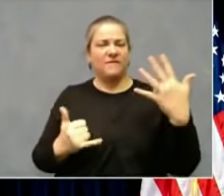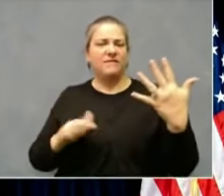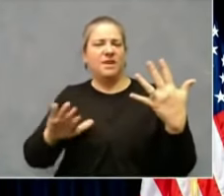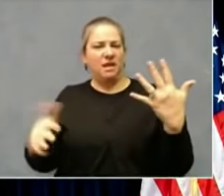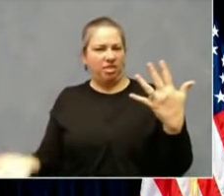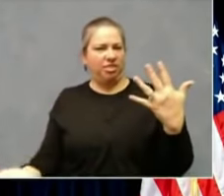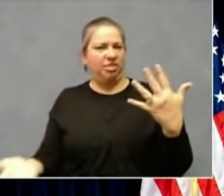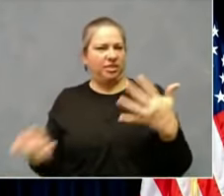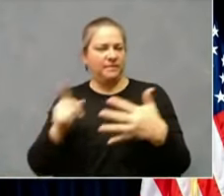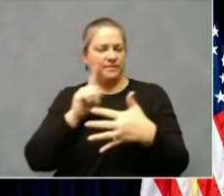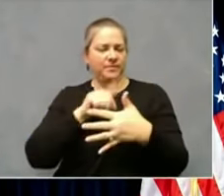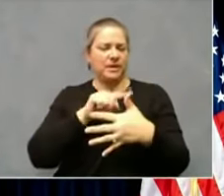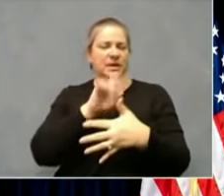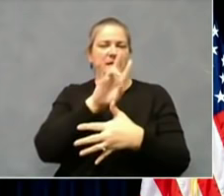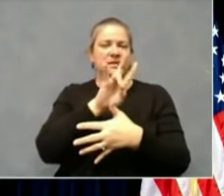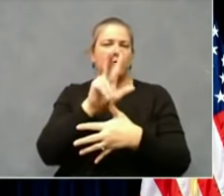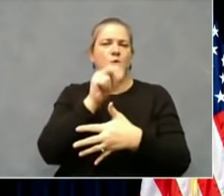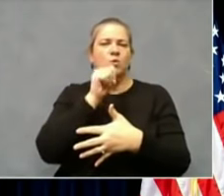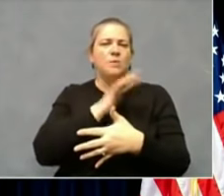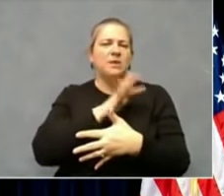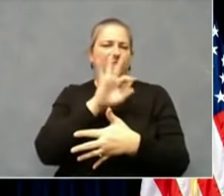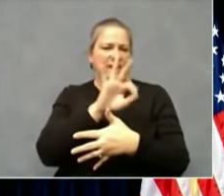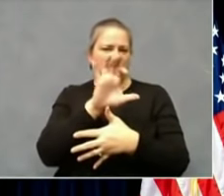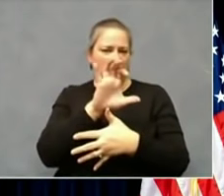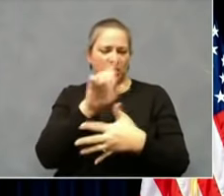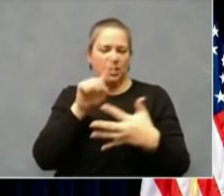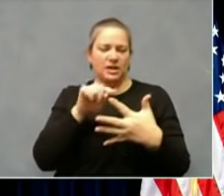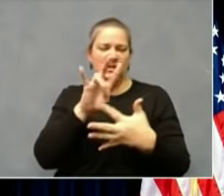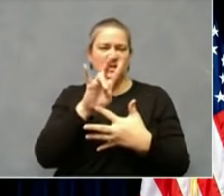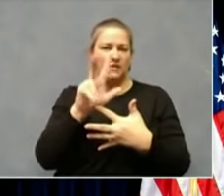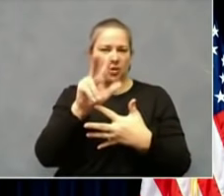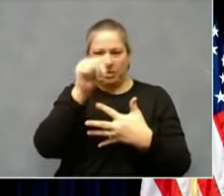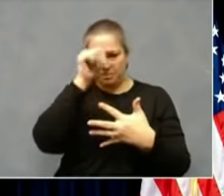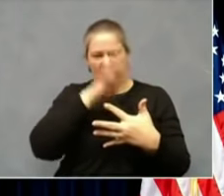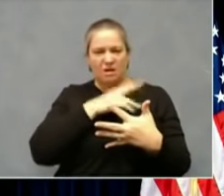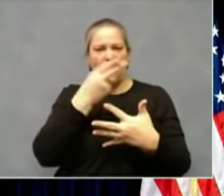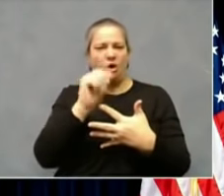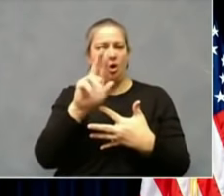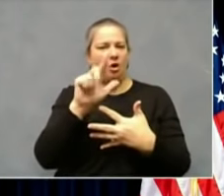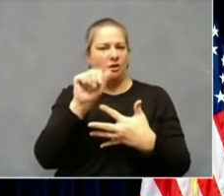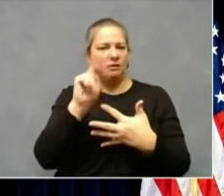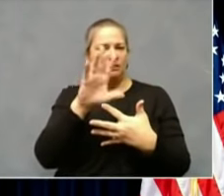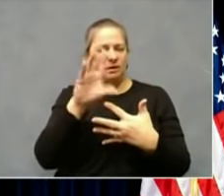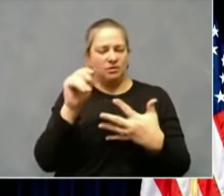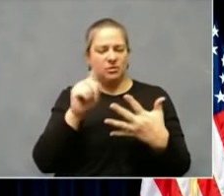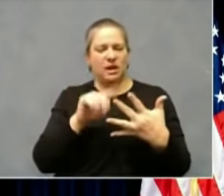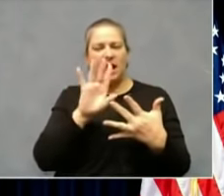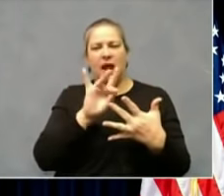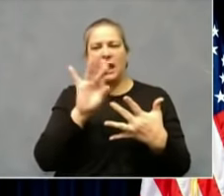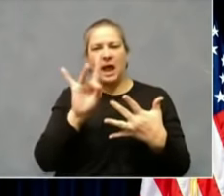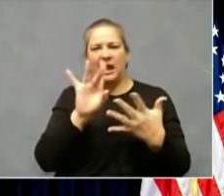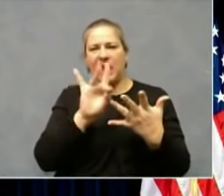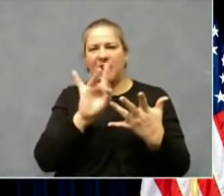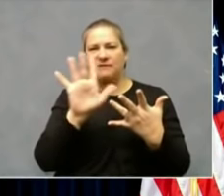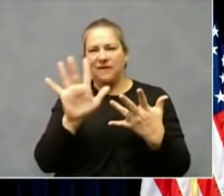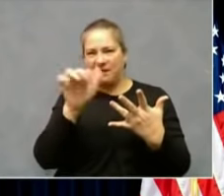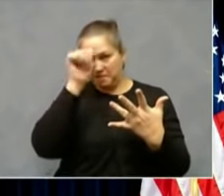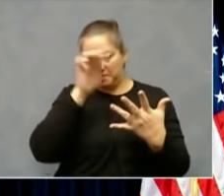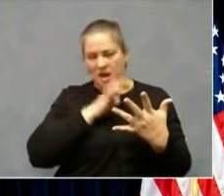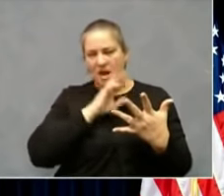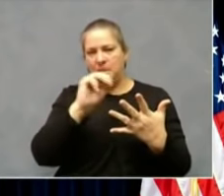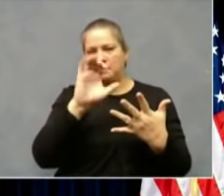-old woman from Fayette County, 73-year-old man from Harlan County, an 88 and an 85-year-old man from McCracken County,